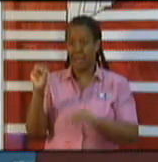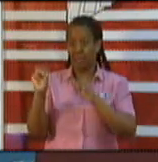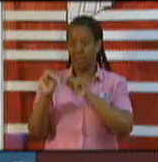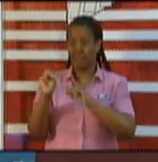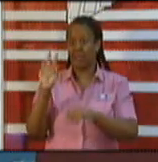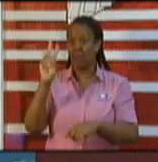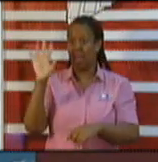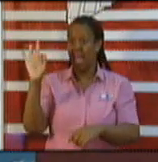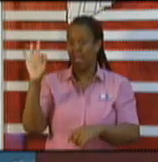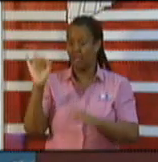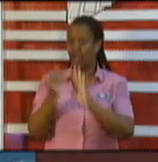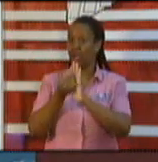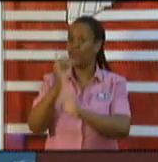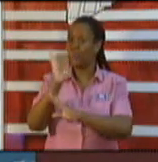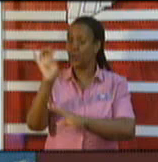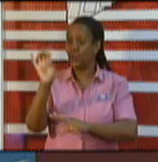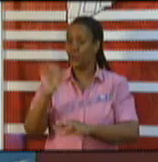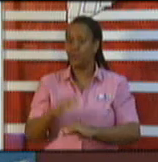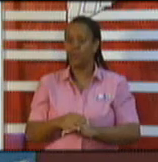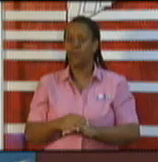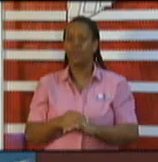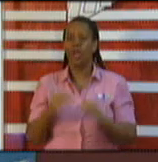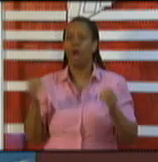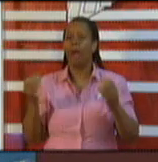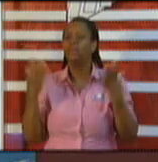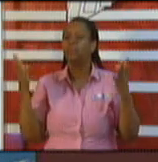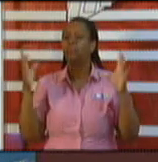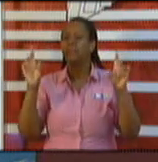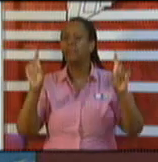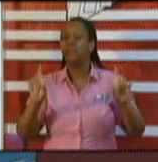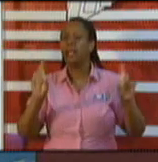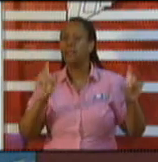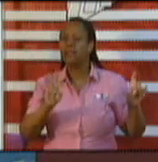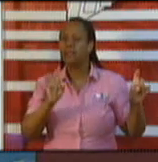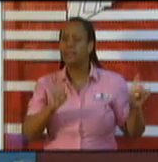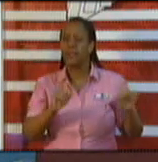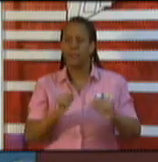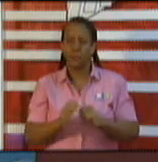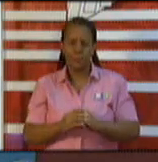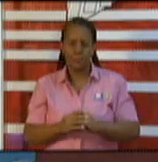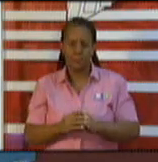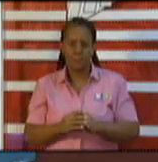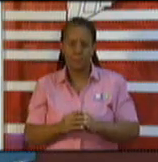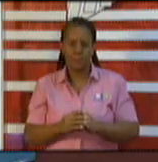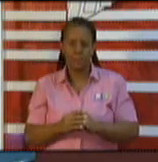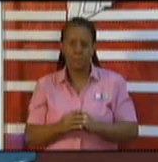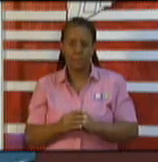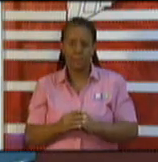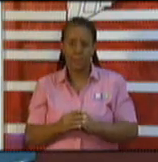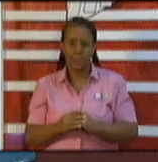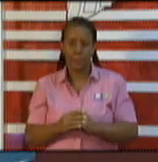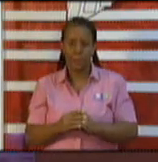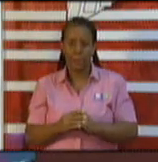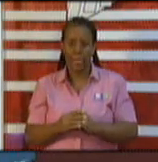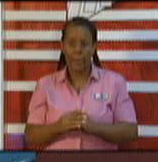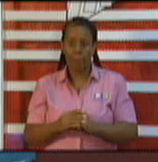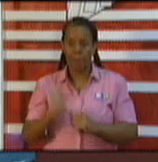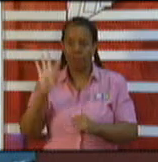The total number of tests done within the public sector, the University and Caribbean public health agencies, are 4